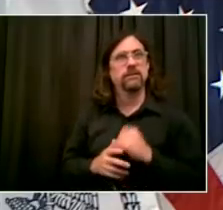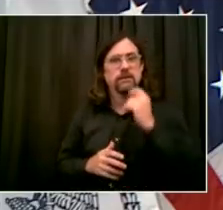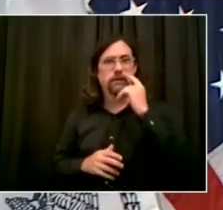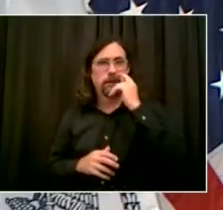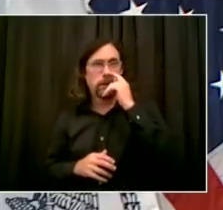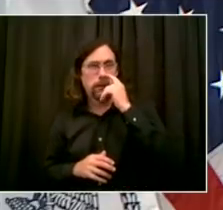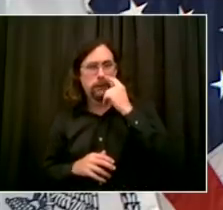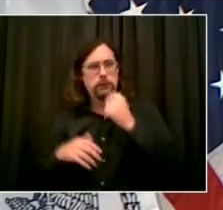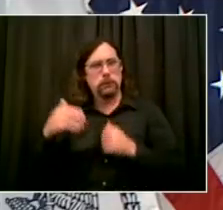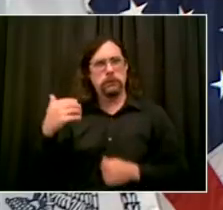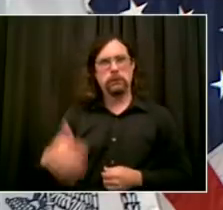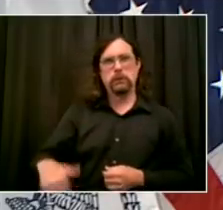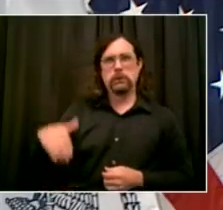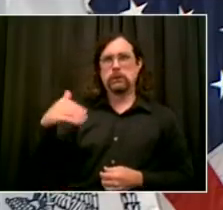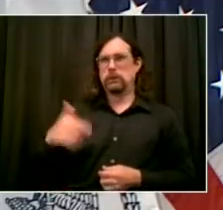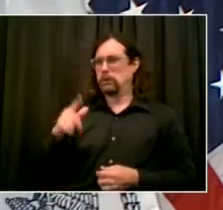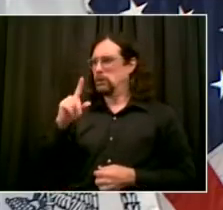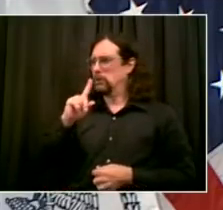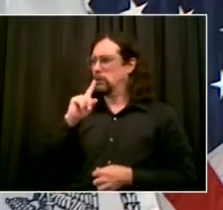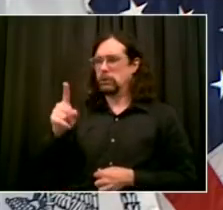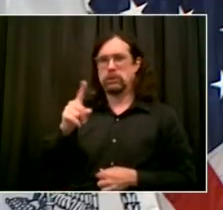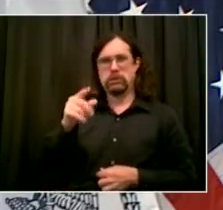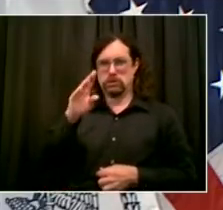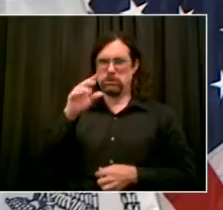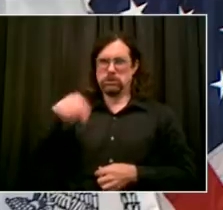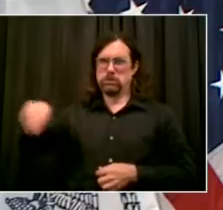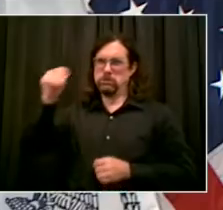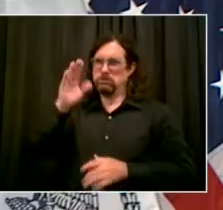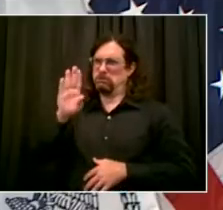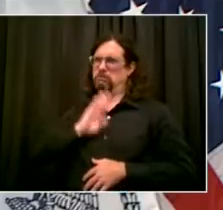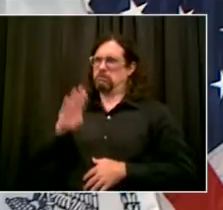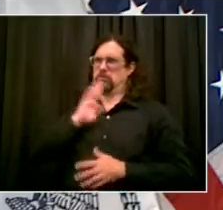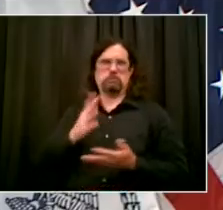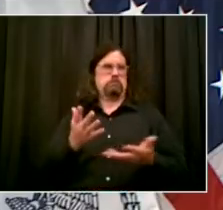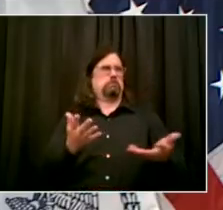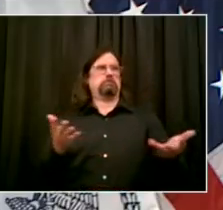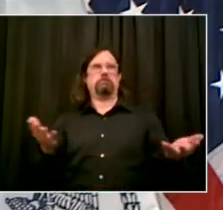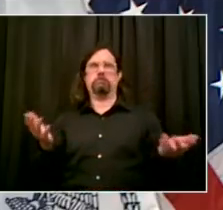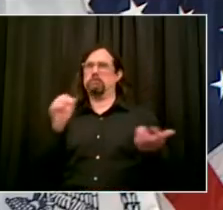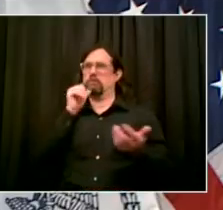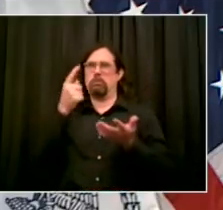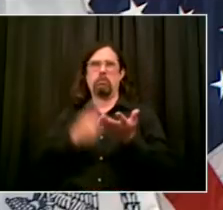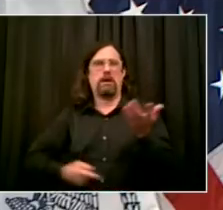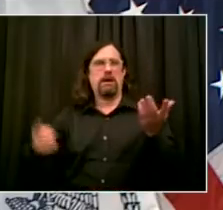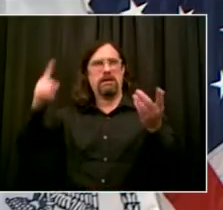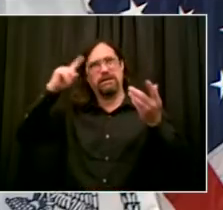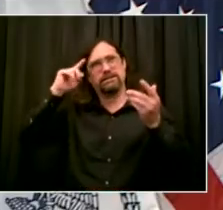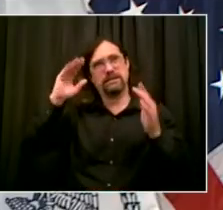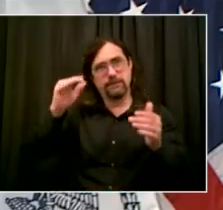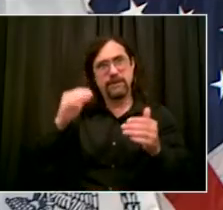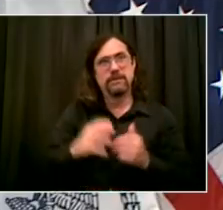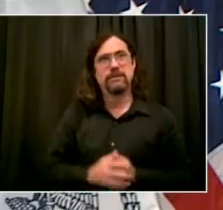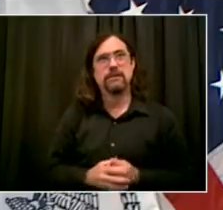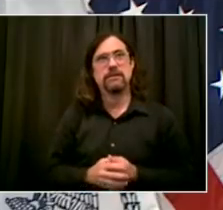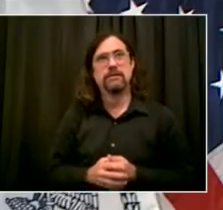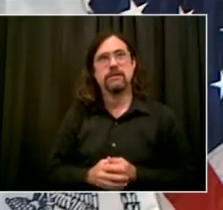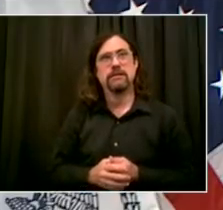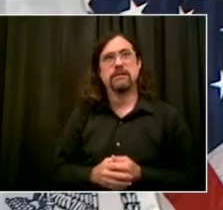officials said it wasn't really their problem because the facility was owned by the state.